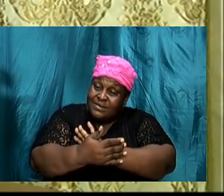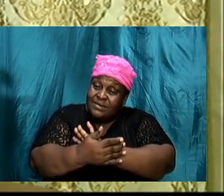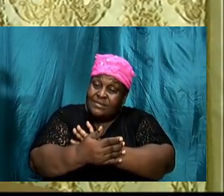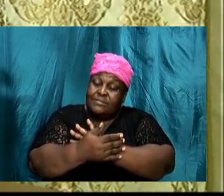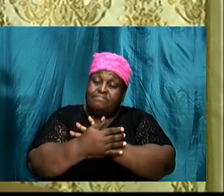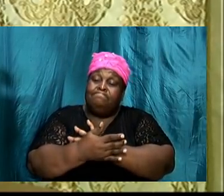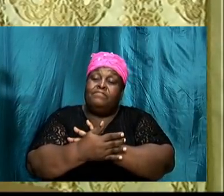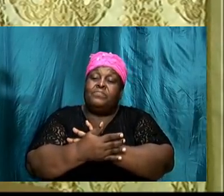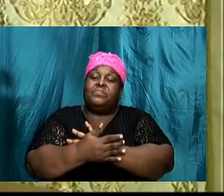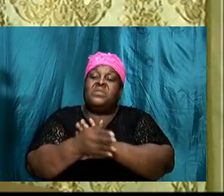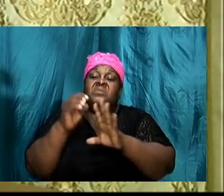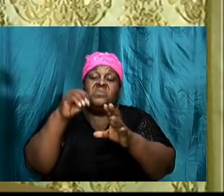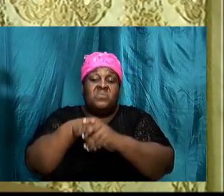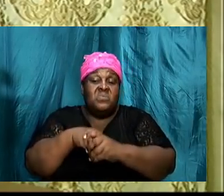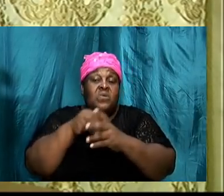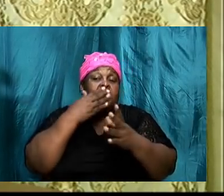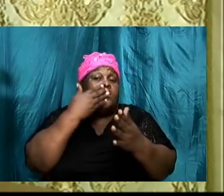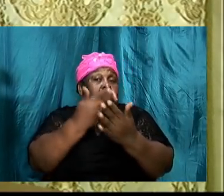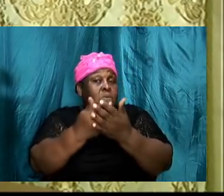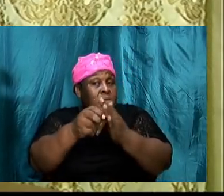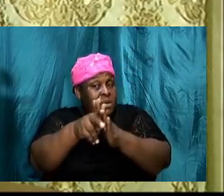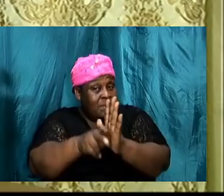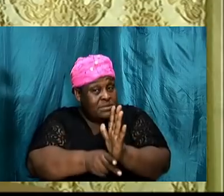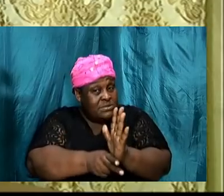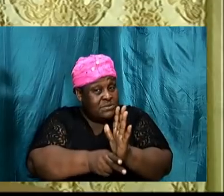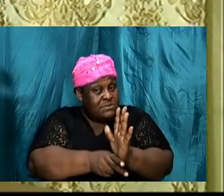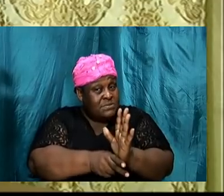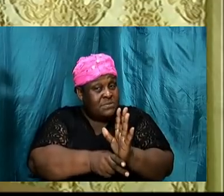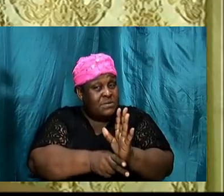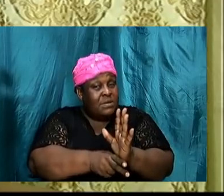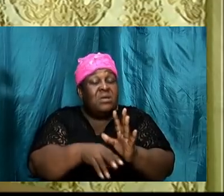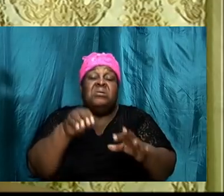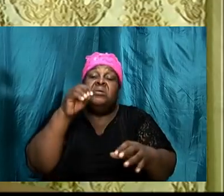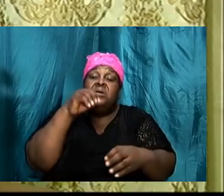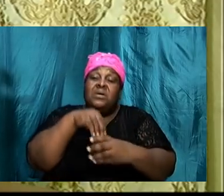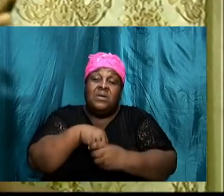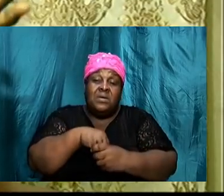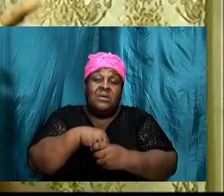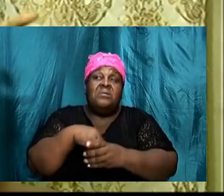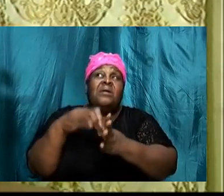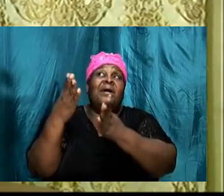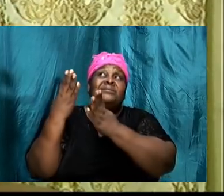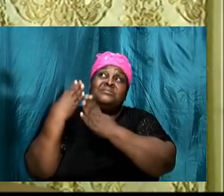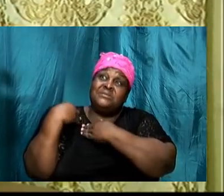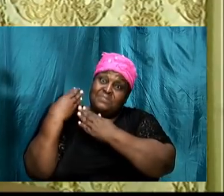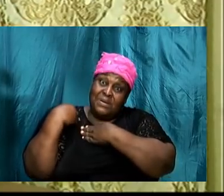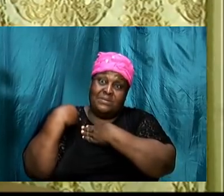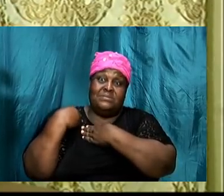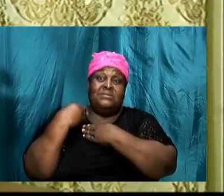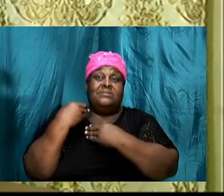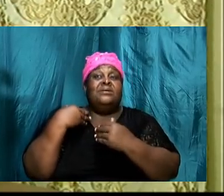it includes goodness it includes an expected end